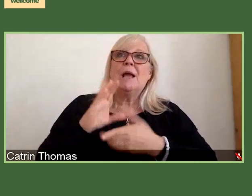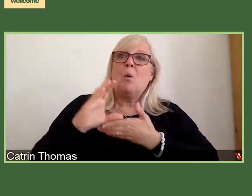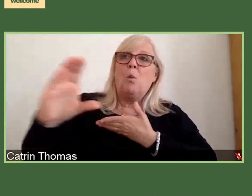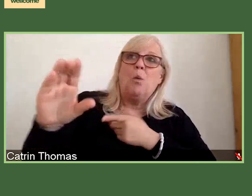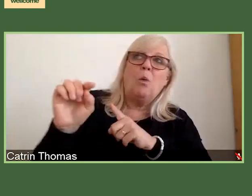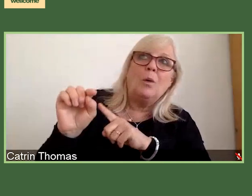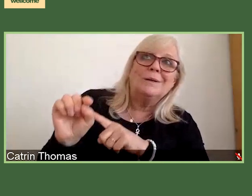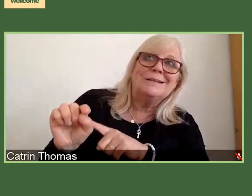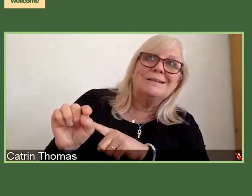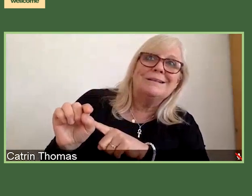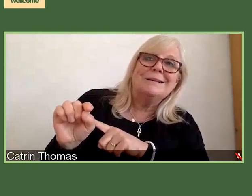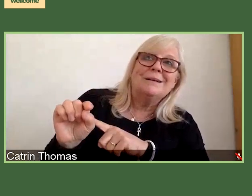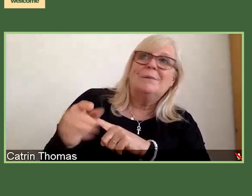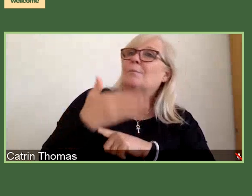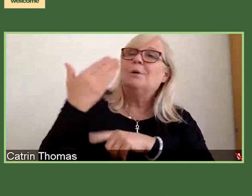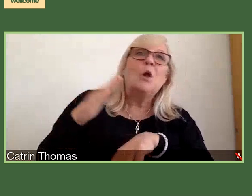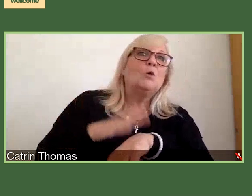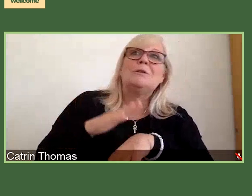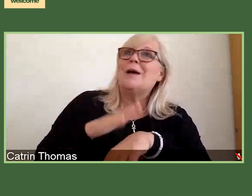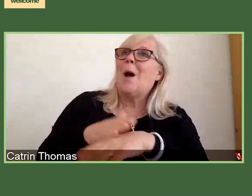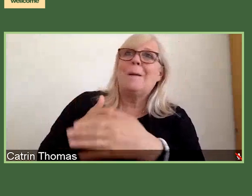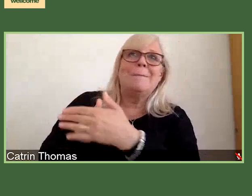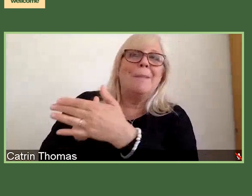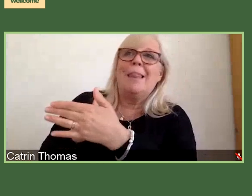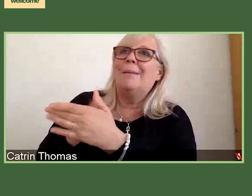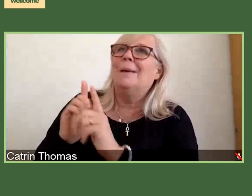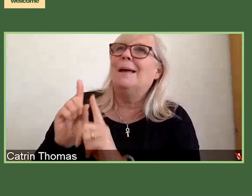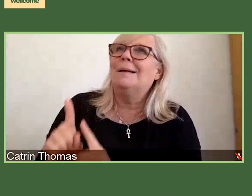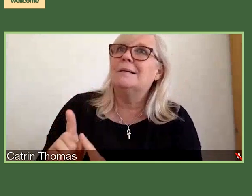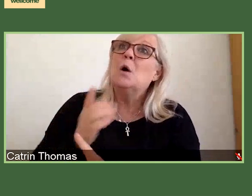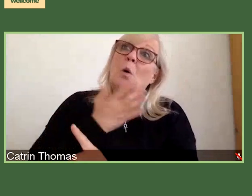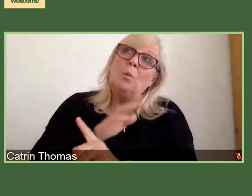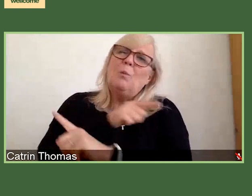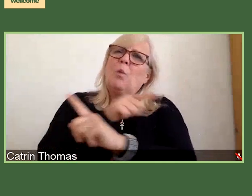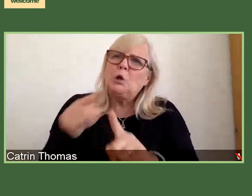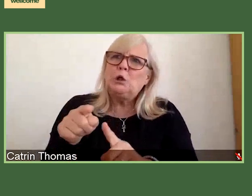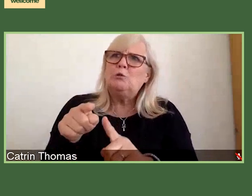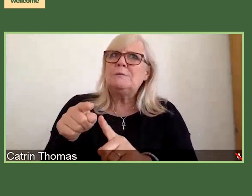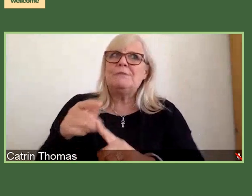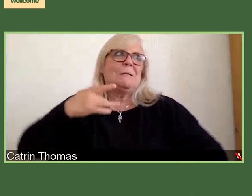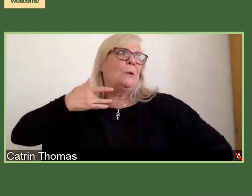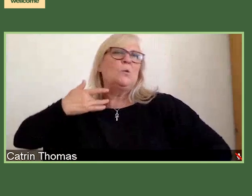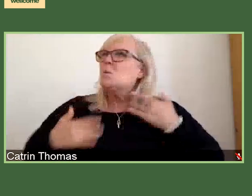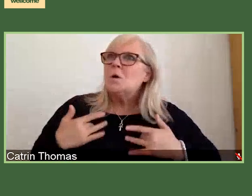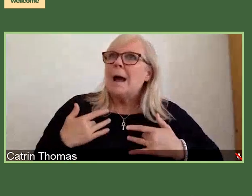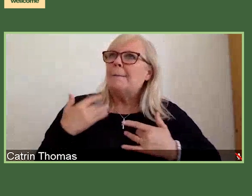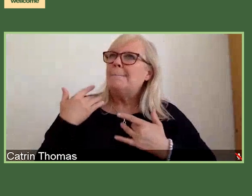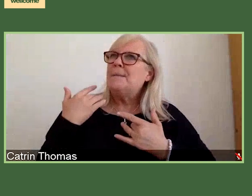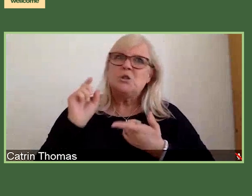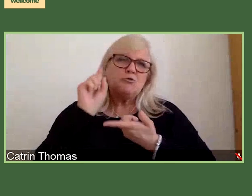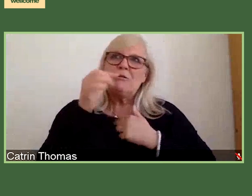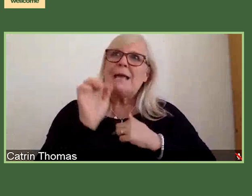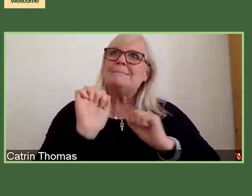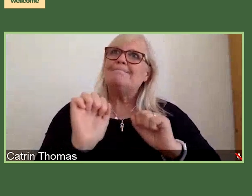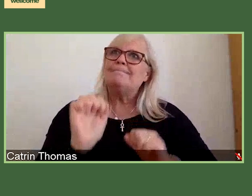apply for those grants. And we want people to be ambitious with their ideas. And it's fair to say that not all